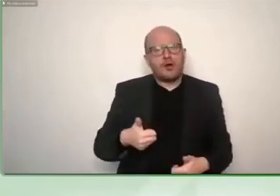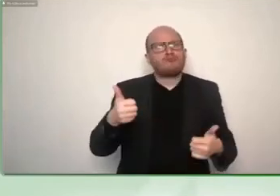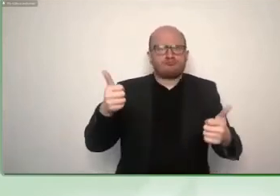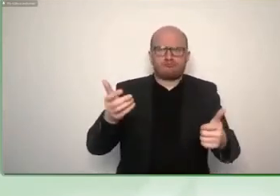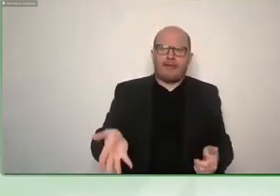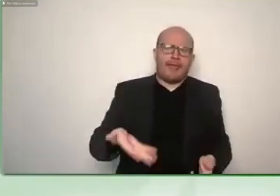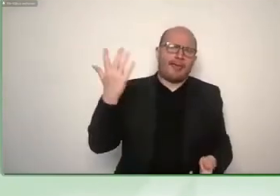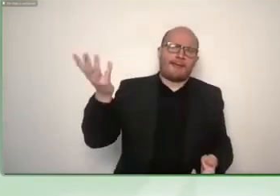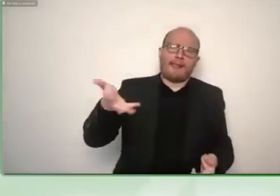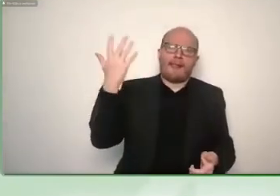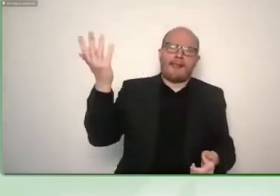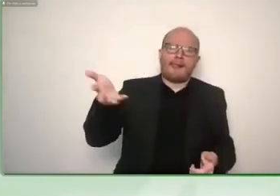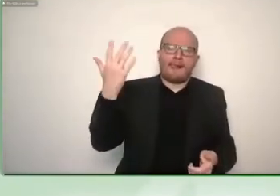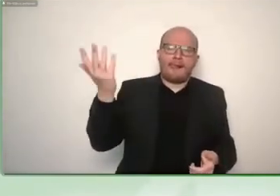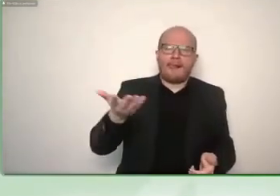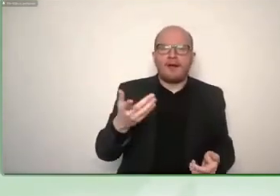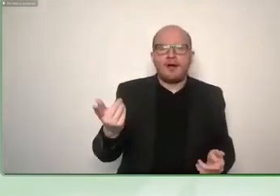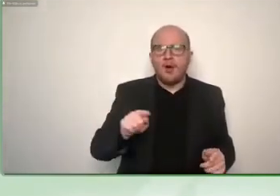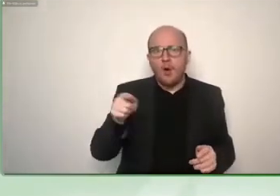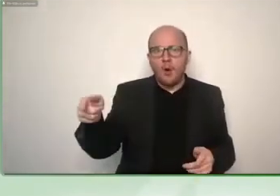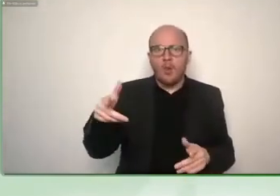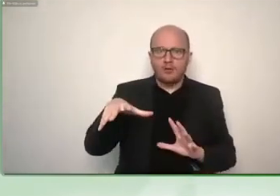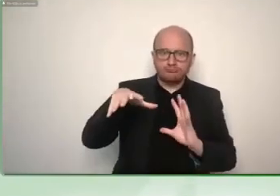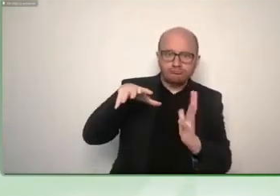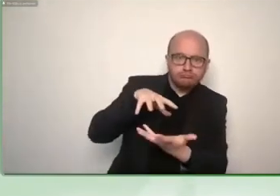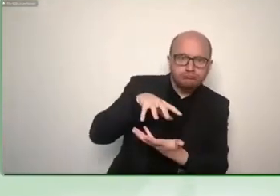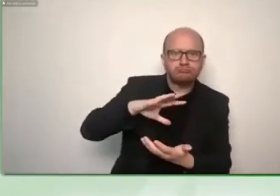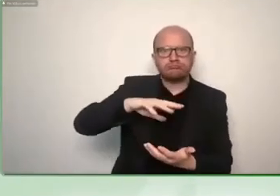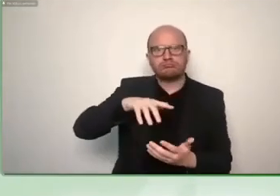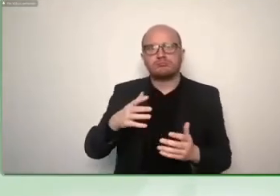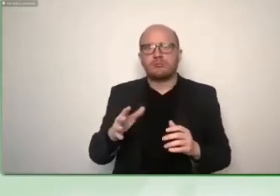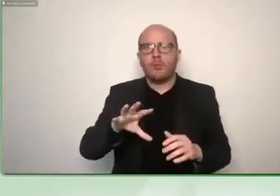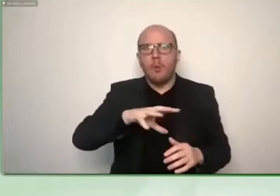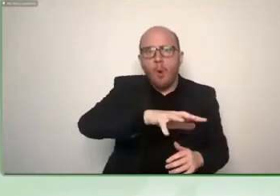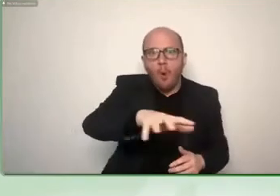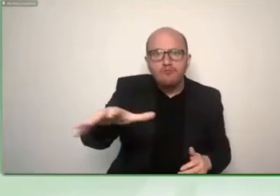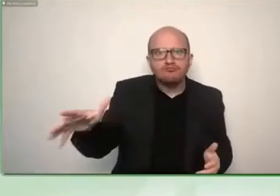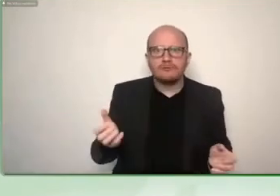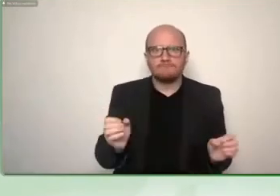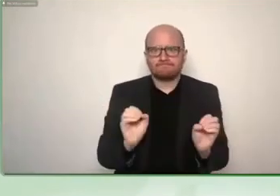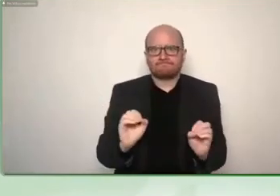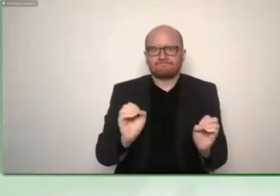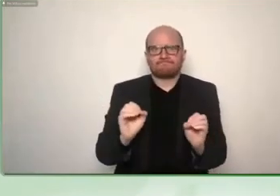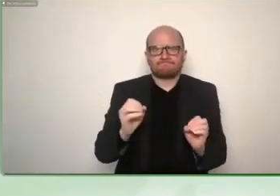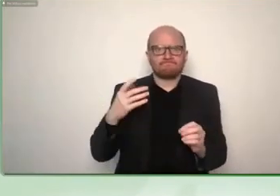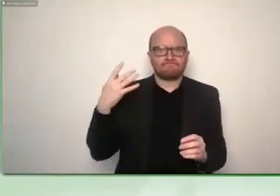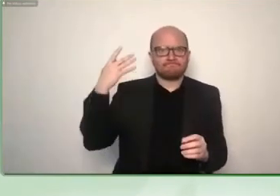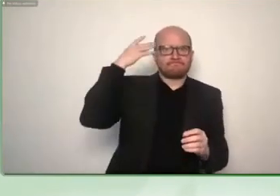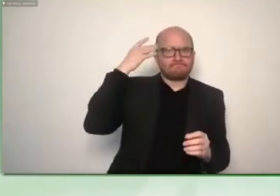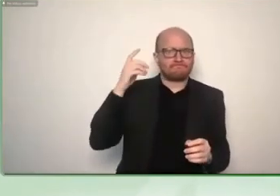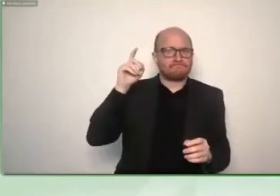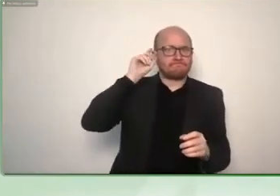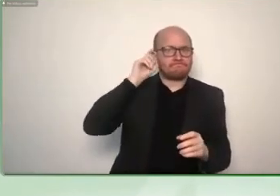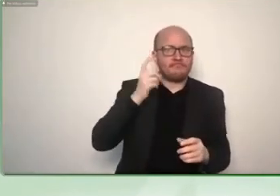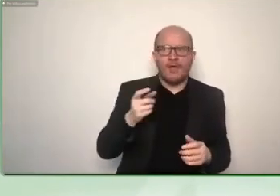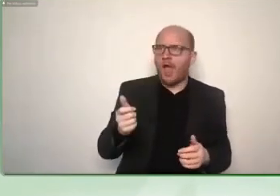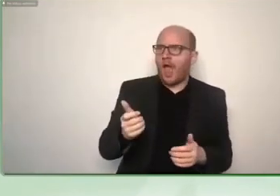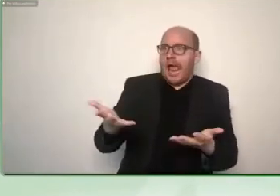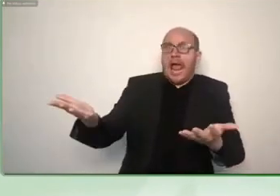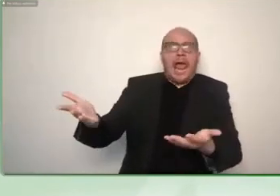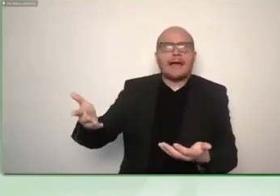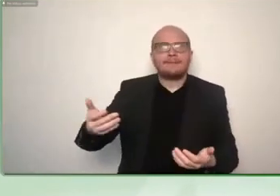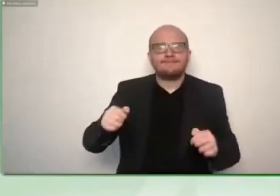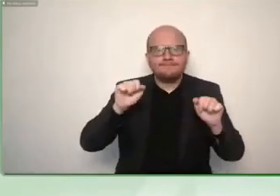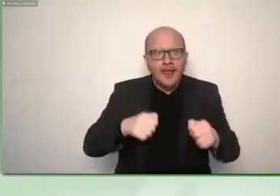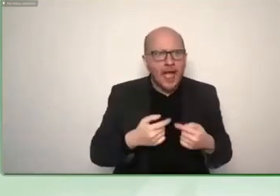it might be it might they might accept it much easier they might be happy to have any tool um